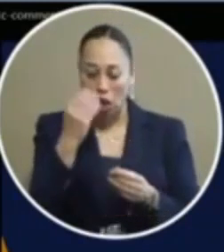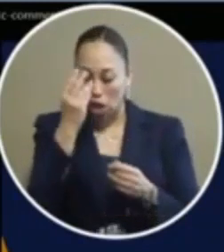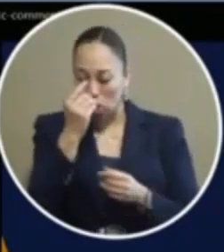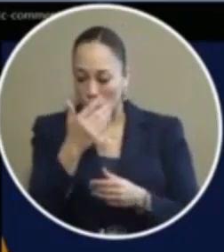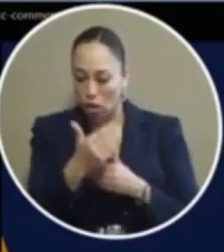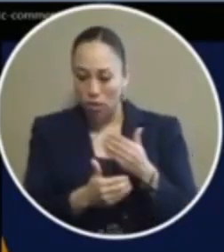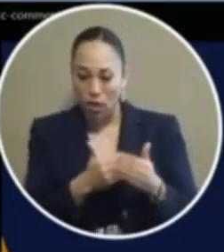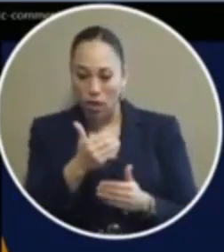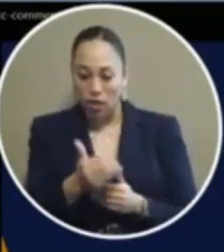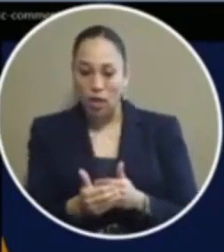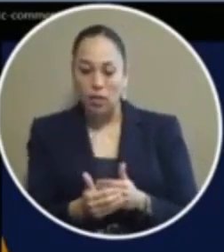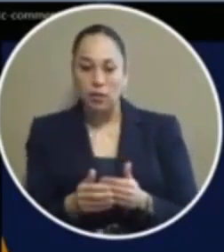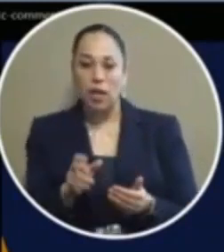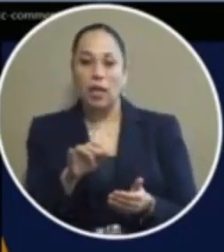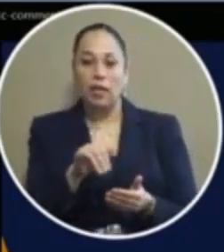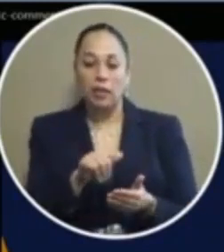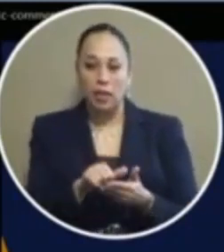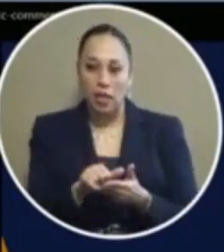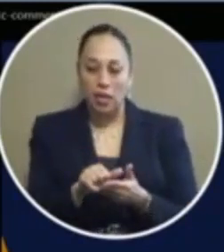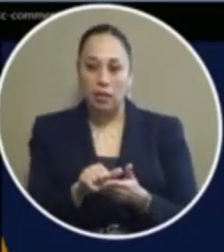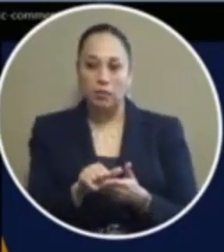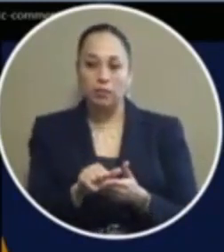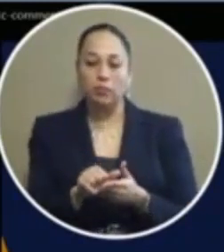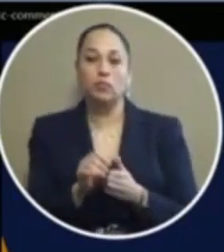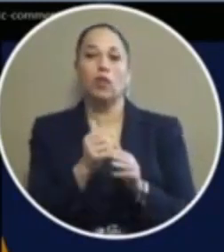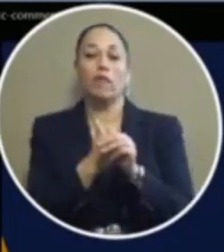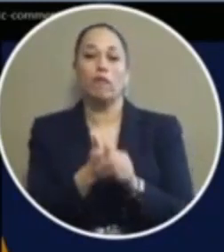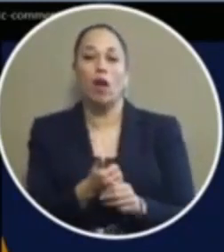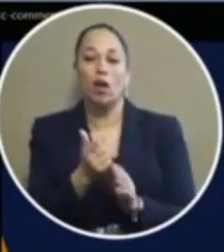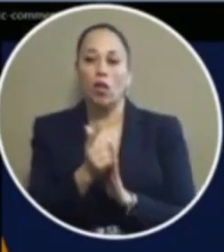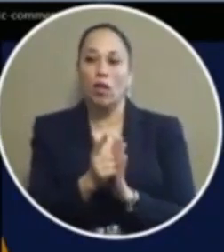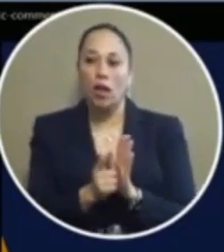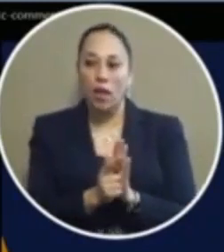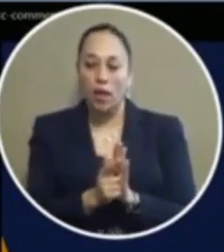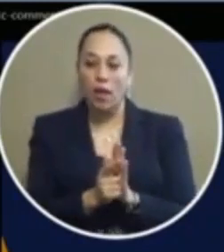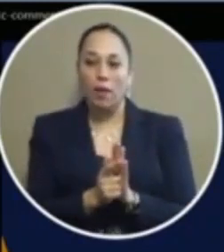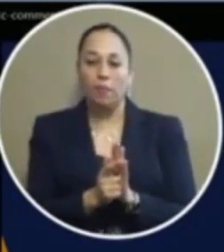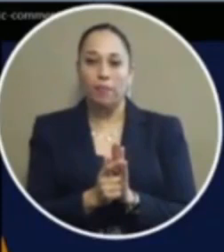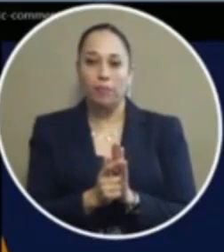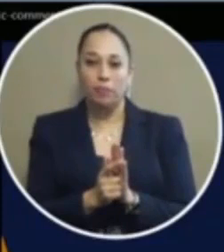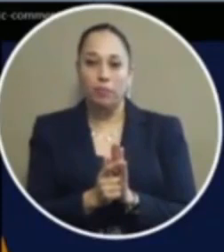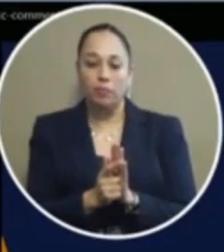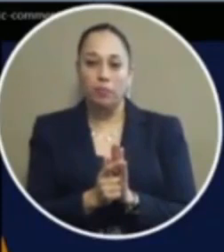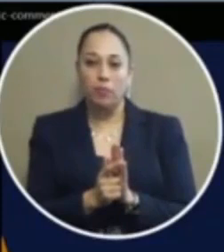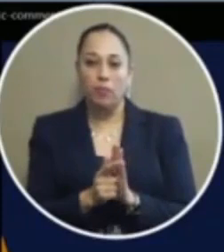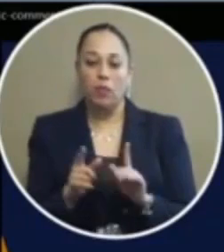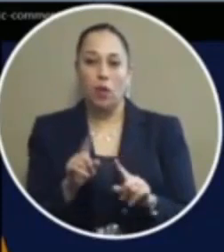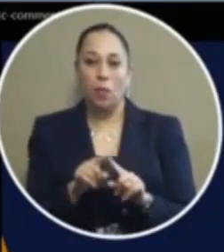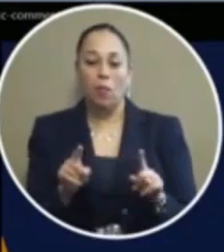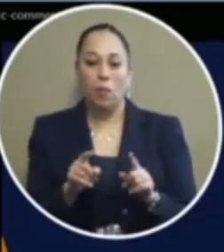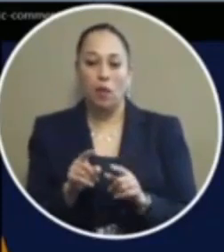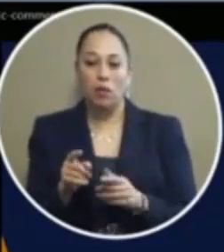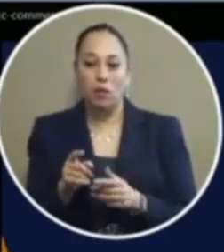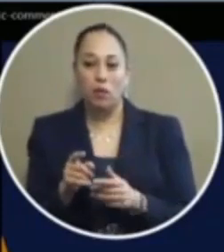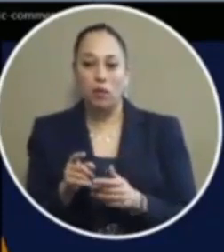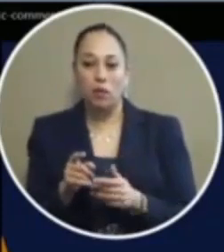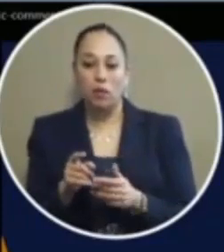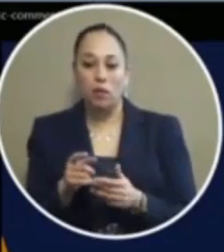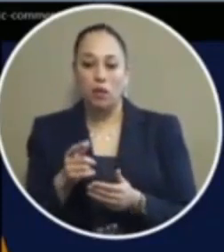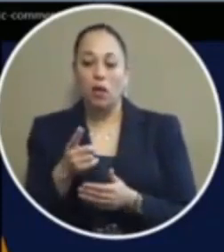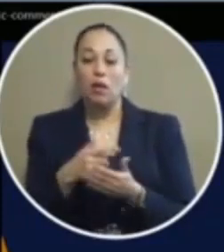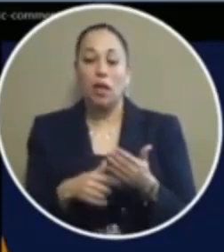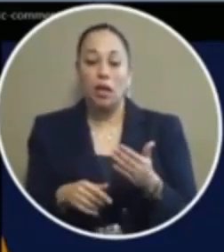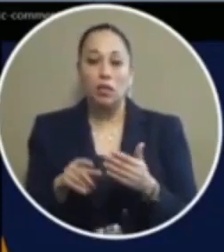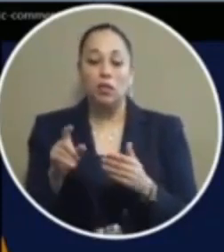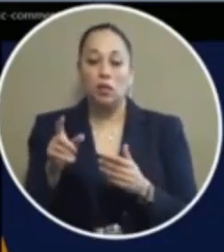driving above the speed limit is against the law because it puts lives at risk but we do not hold our citizens accountable by